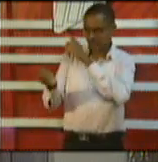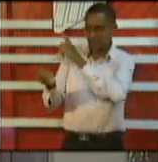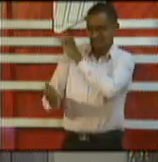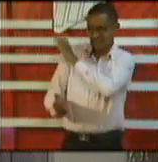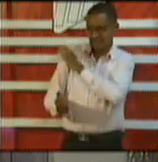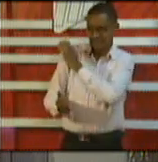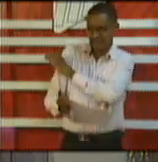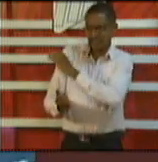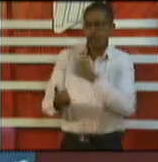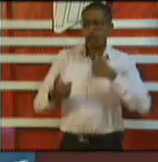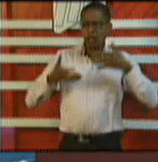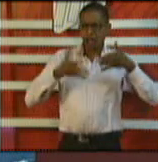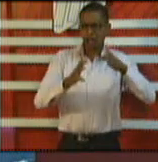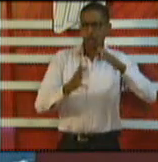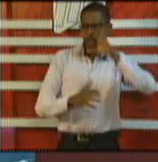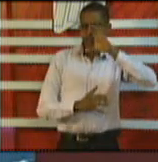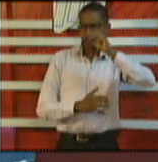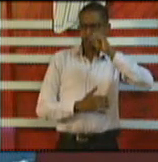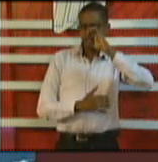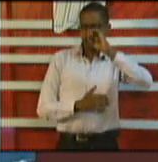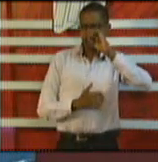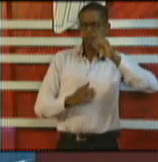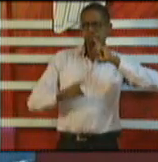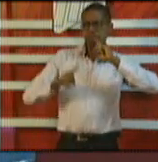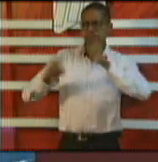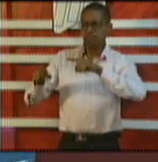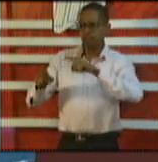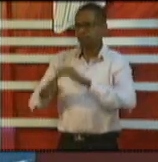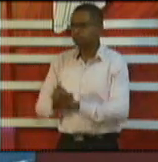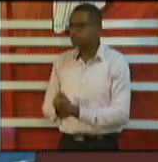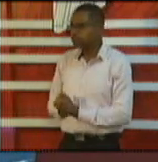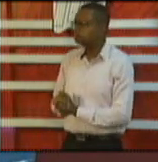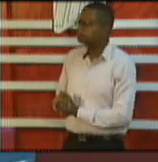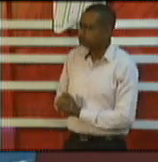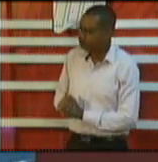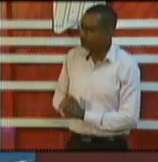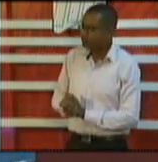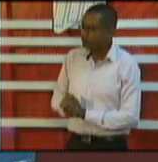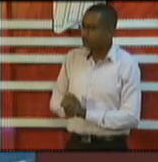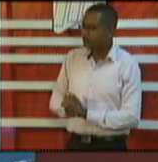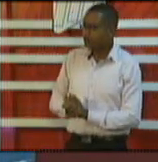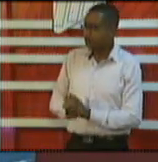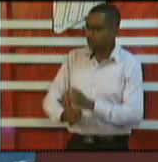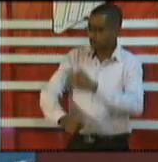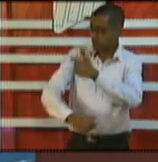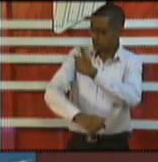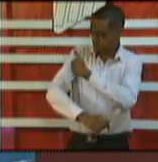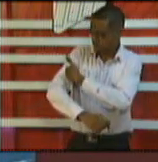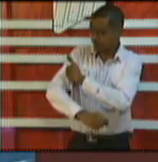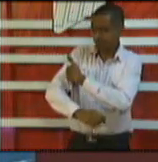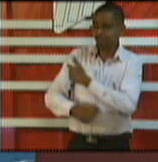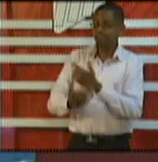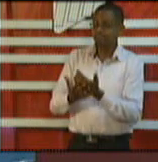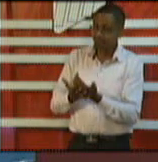in CMO okay so as it relates to vaccine trials in general you tend to see that we do it in larger